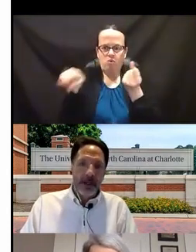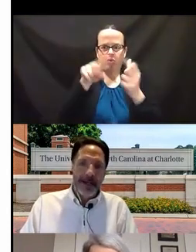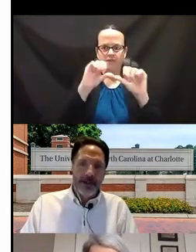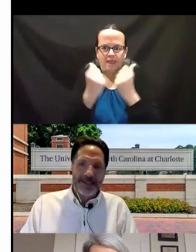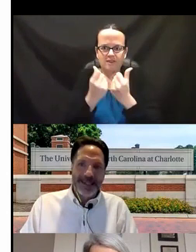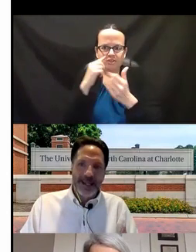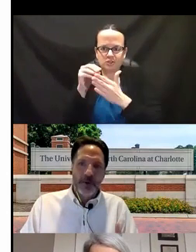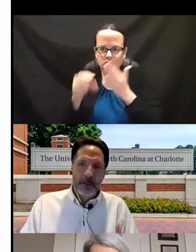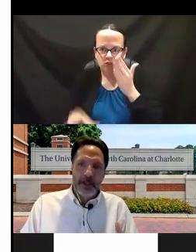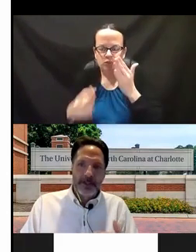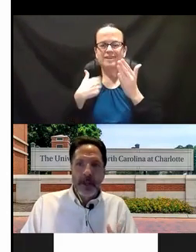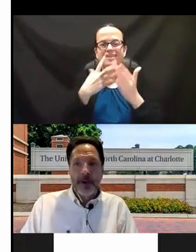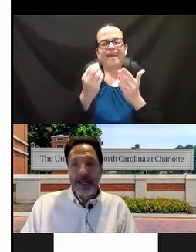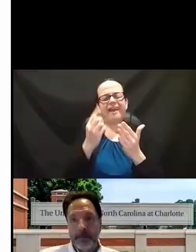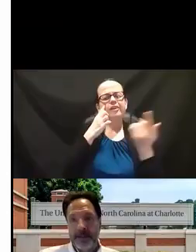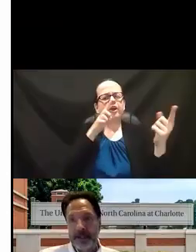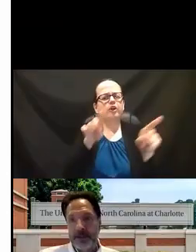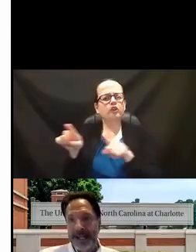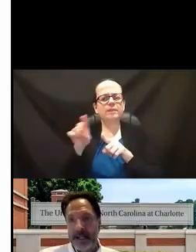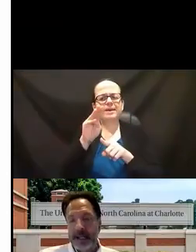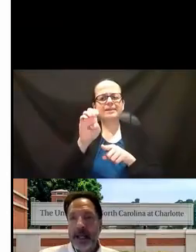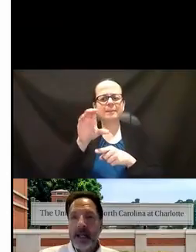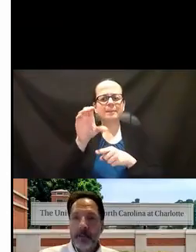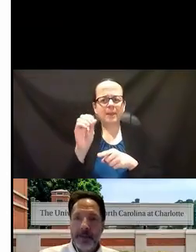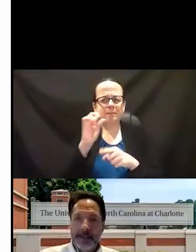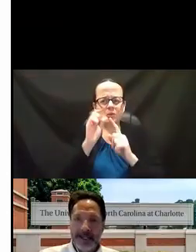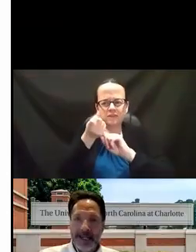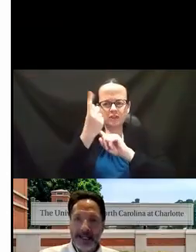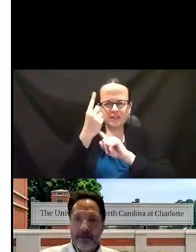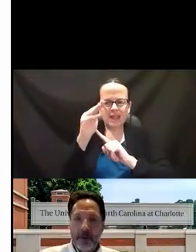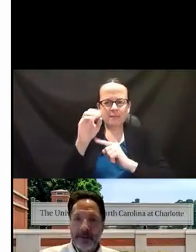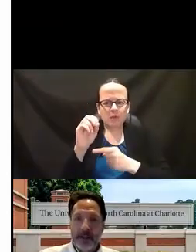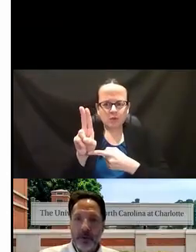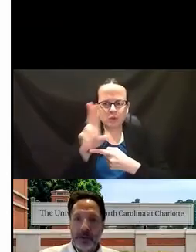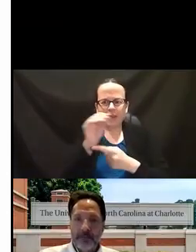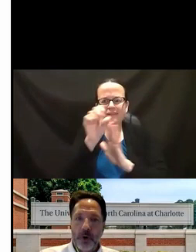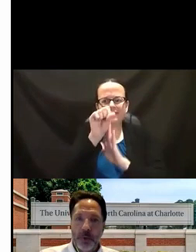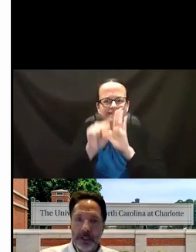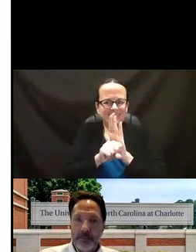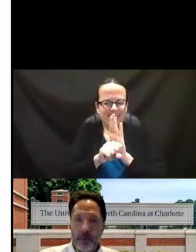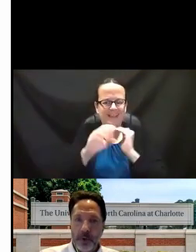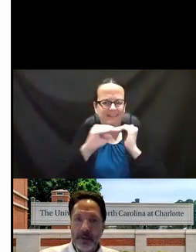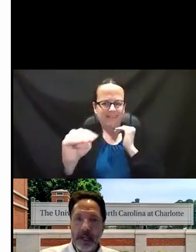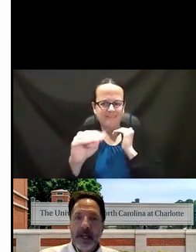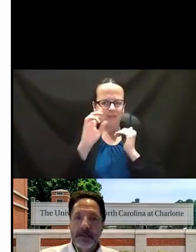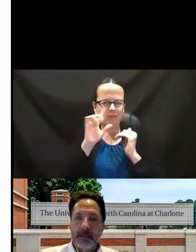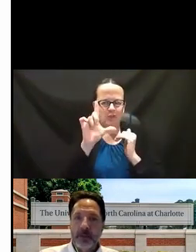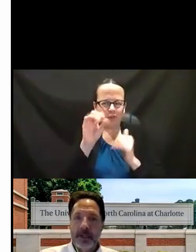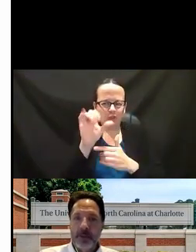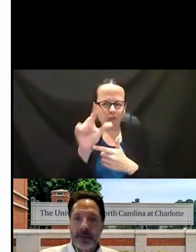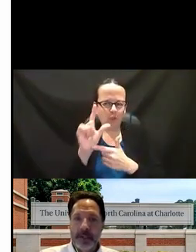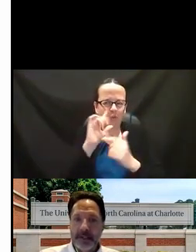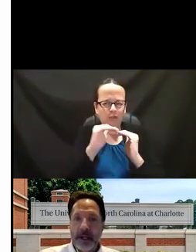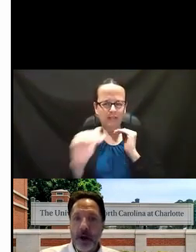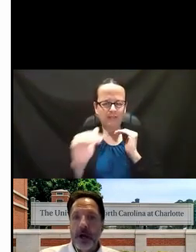this idea of interagency agreements or memorandums of understanding about the state level and the local level are really important. So some